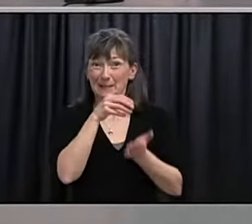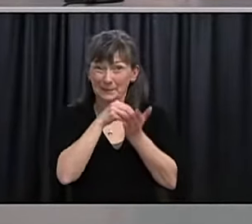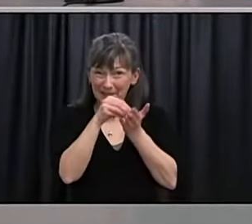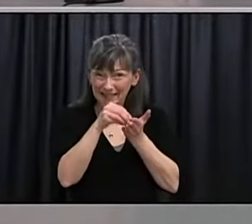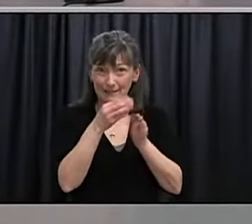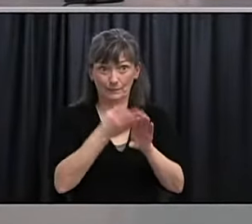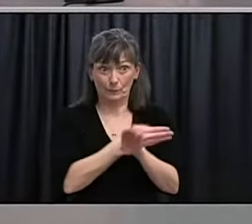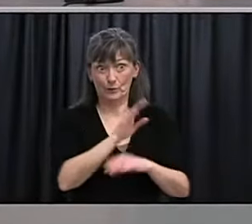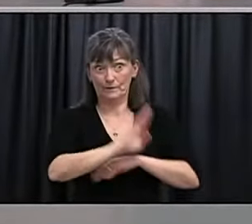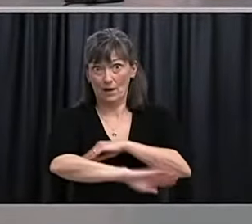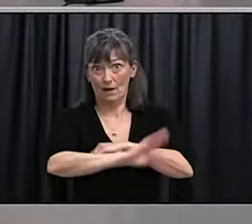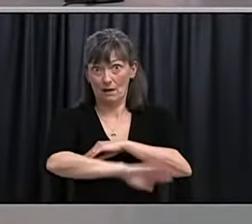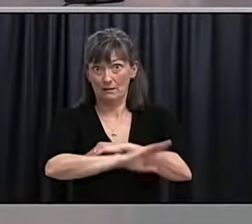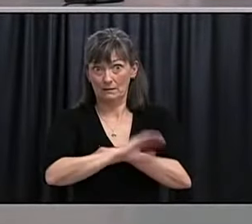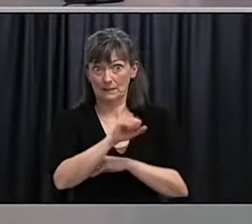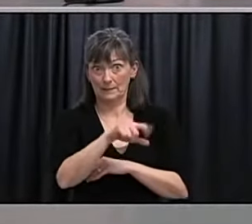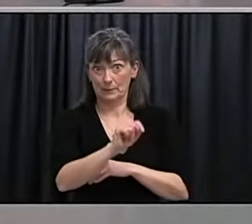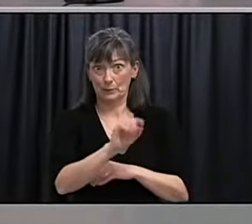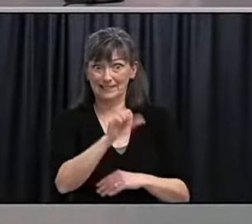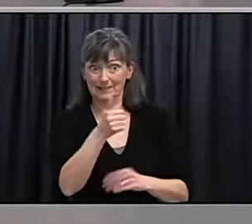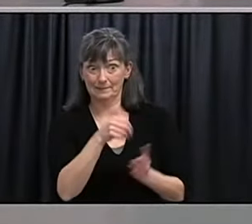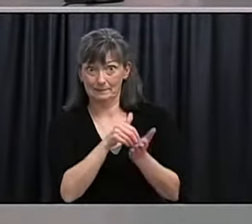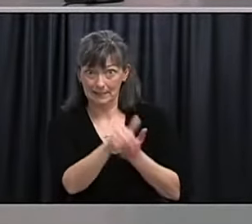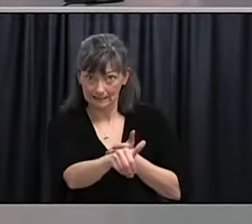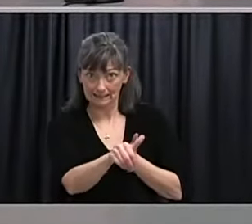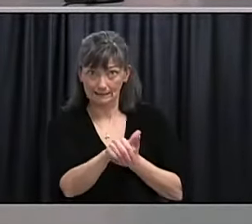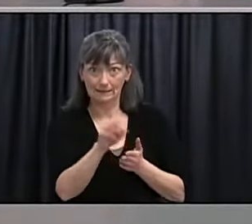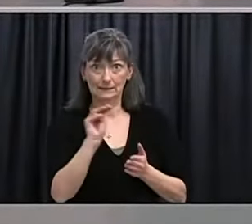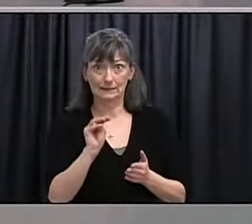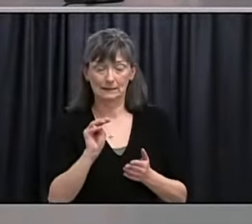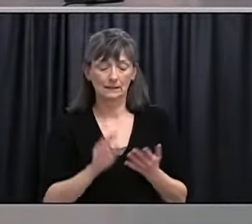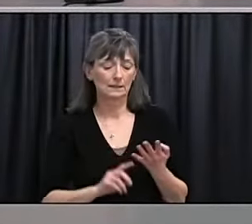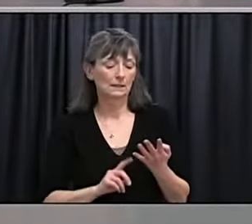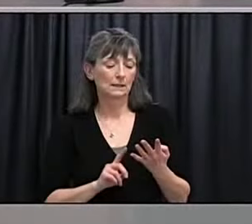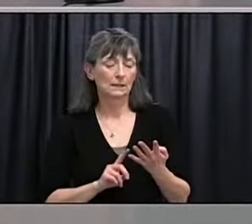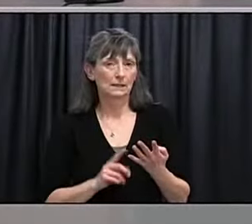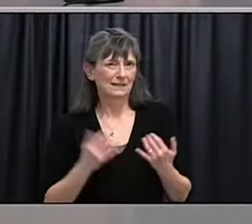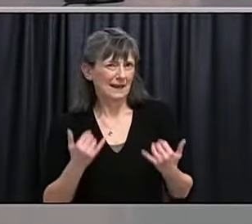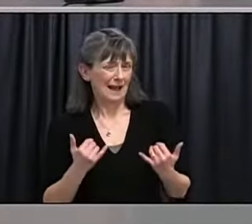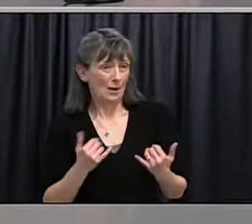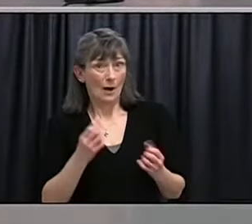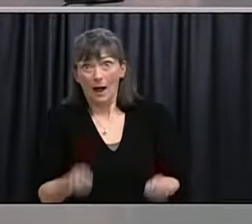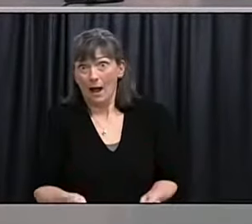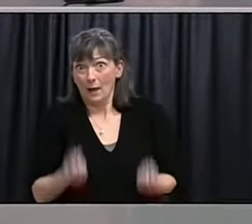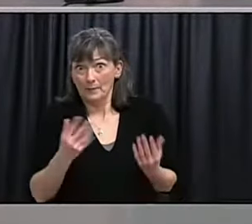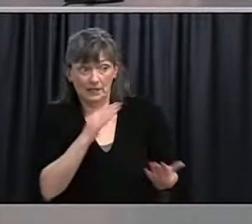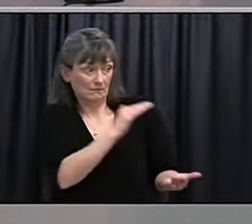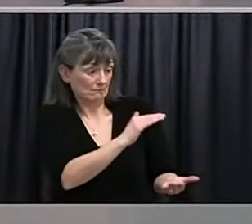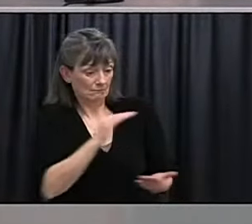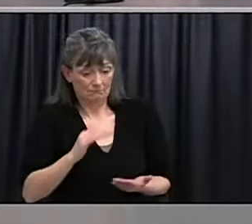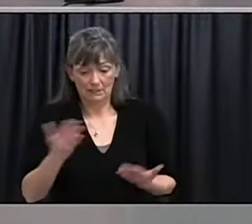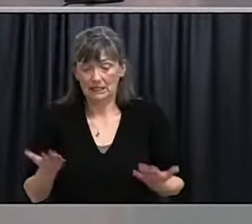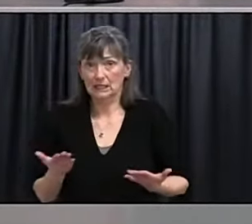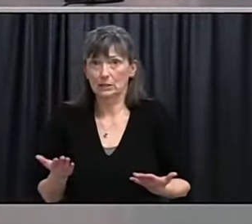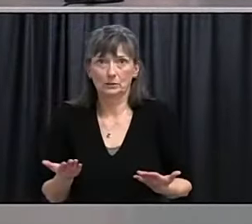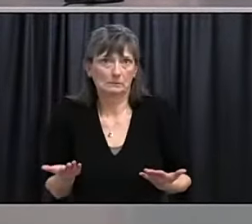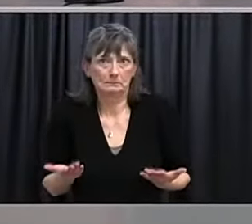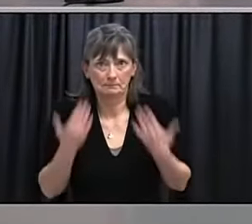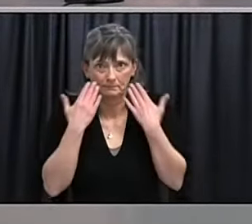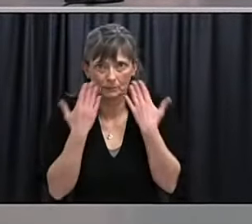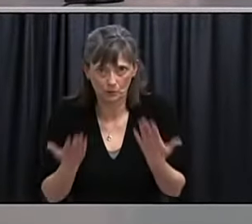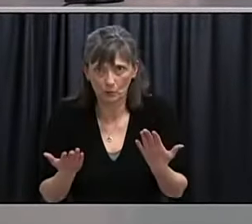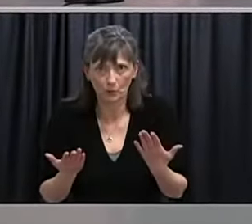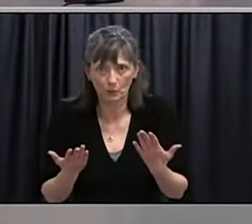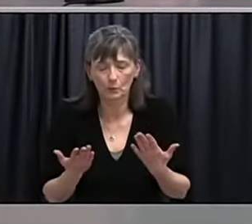I mean, based on, I know you suggested it's too early to say exactly how much, how many